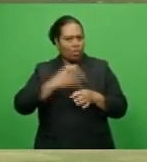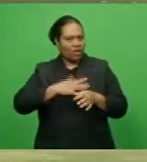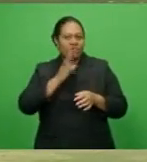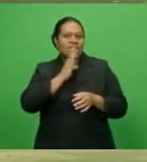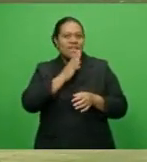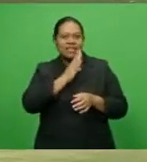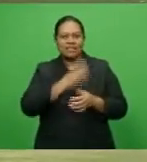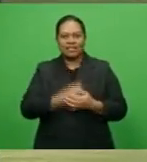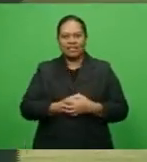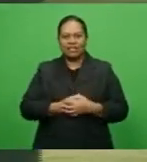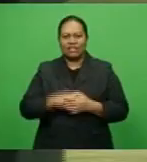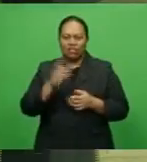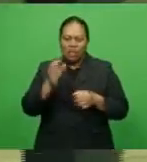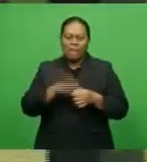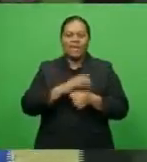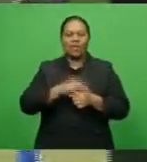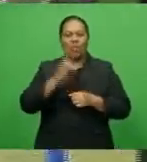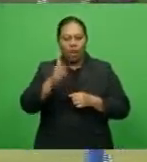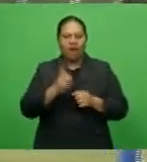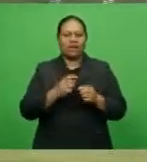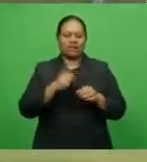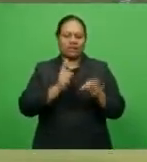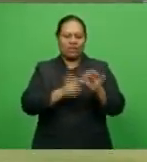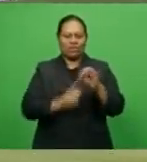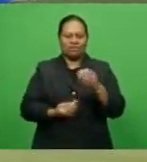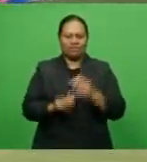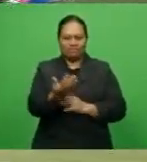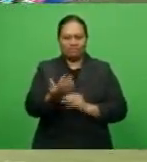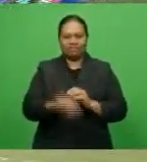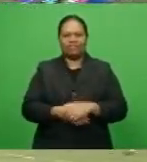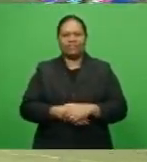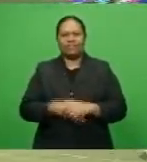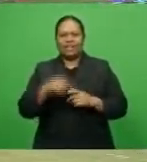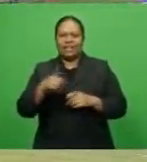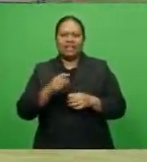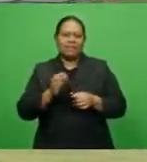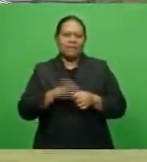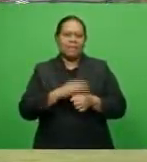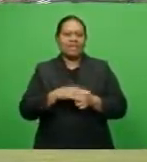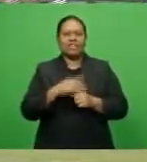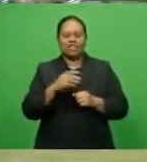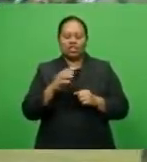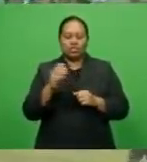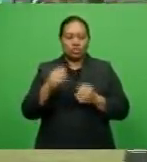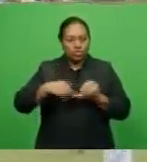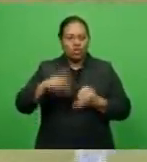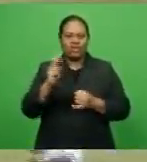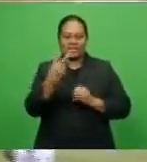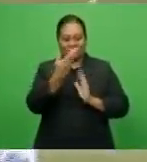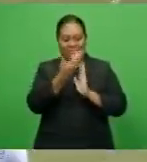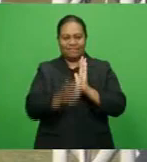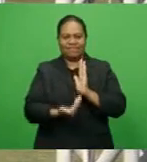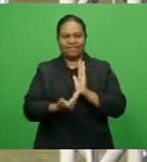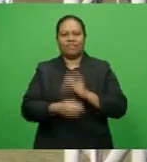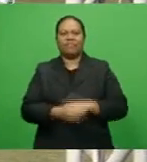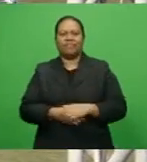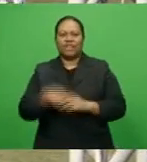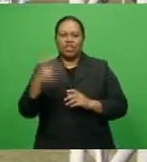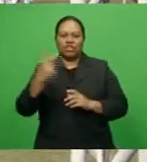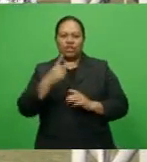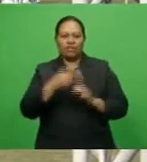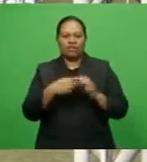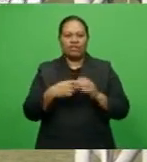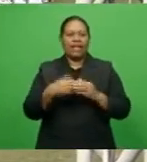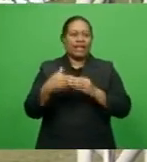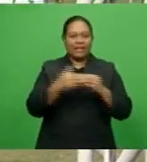any mistake to score the lone goal of the match. The winners pushed Suba to second place on the points table standing with 12 points behind leaders